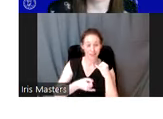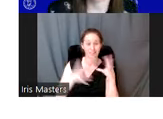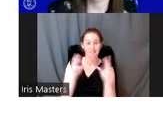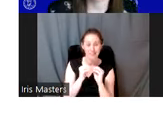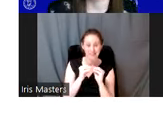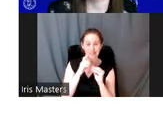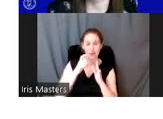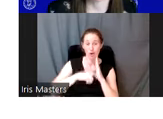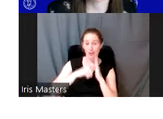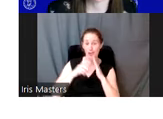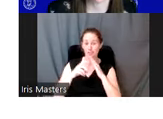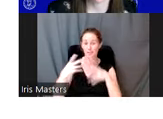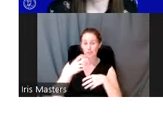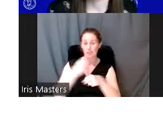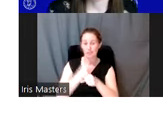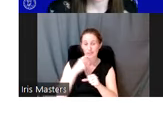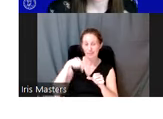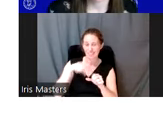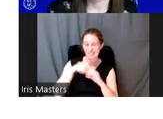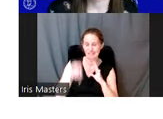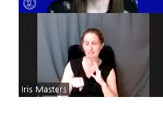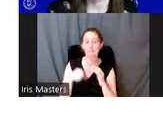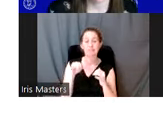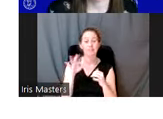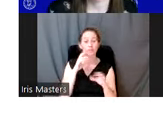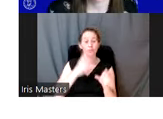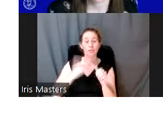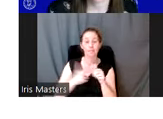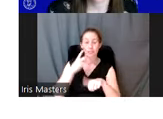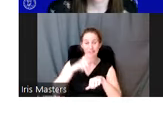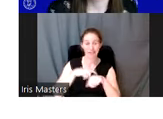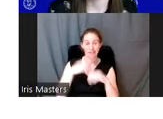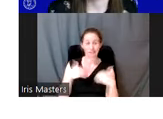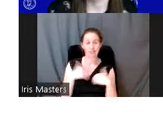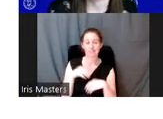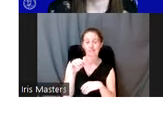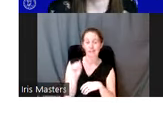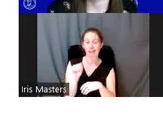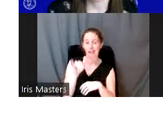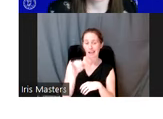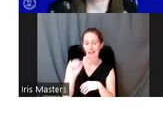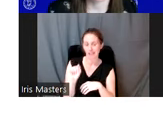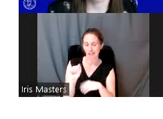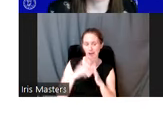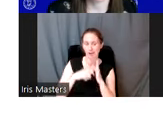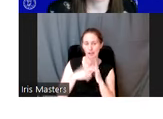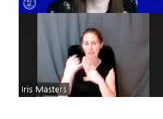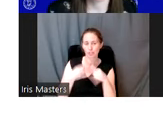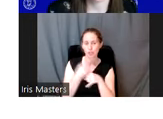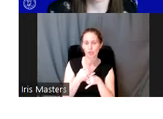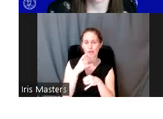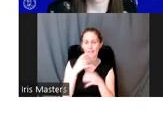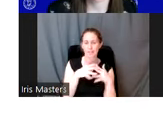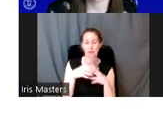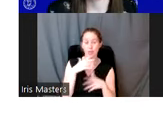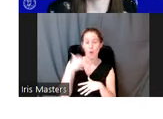Abridged of this lecture season. For those of you joining for the first time, the Archaeological Institute of America is North America's oldest and the